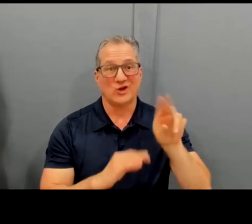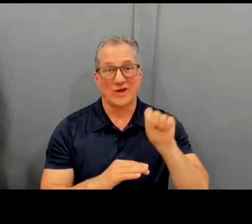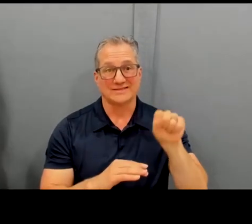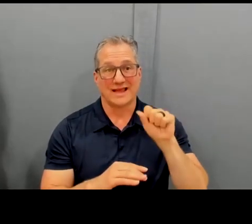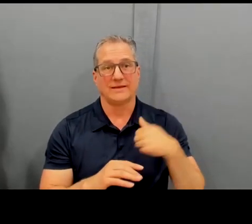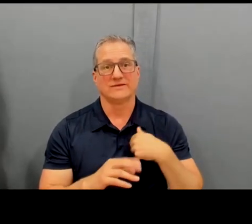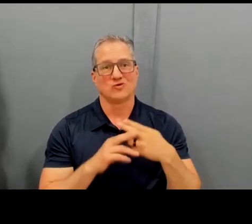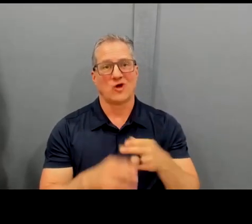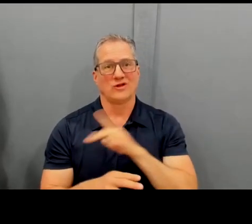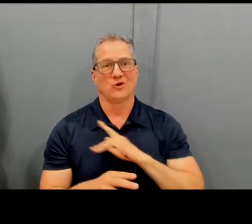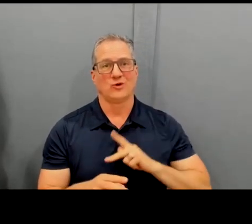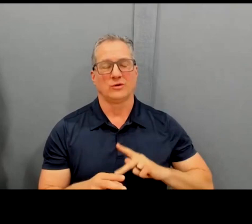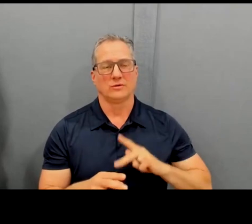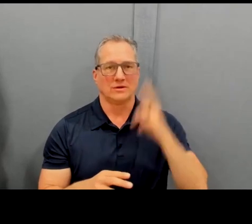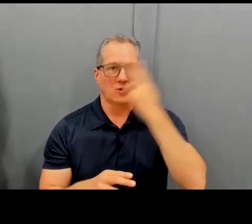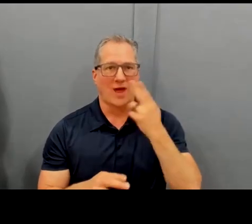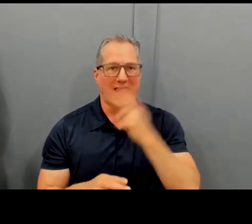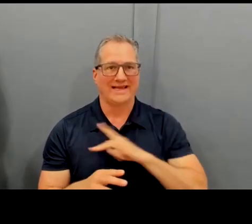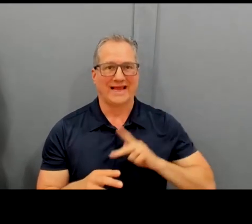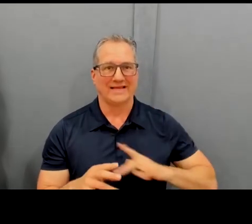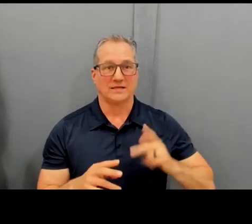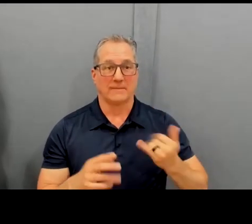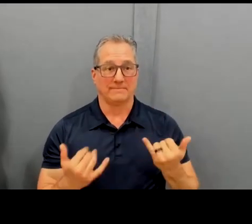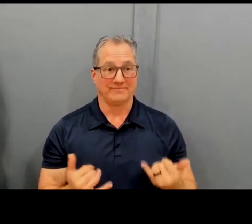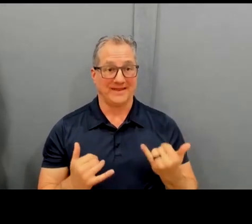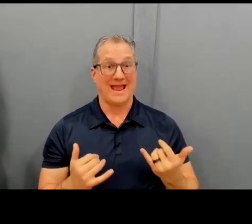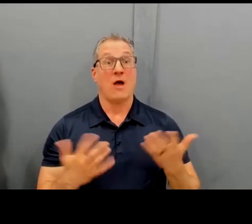And with that, I would like to turn it back over to Dietrich.